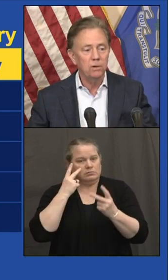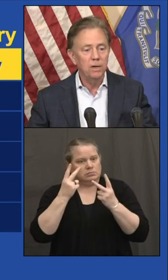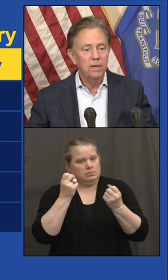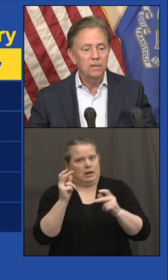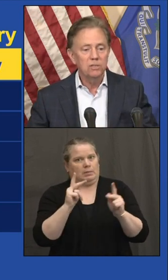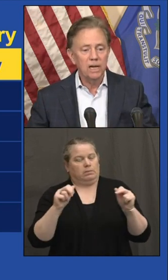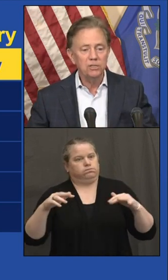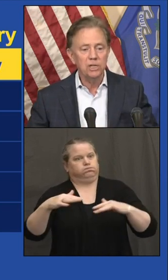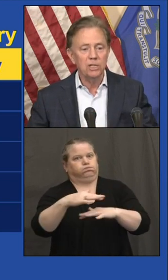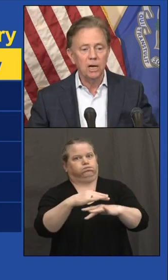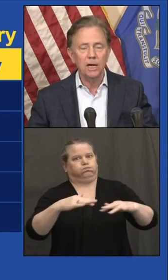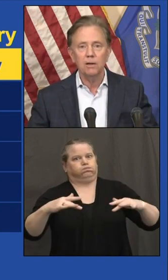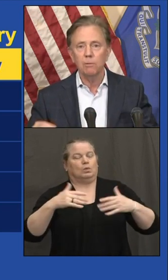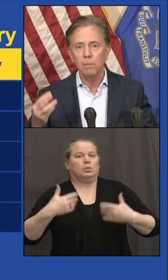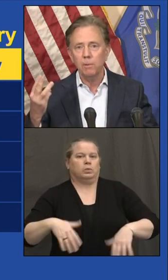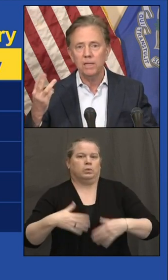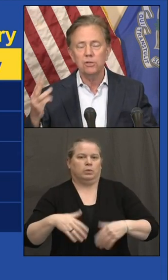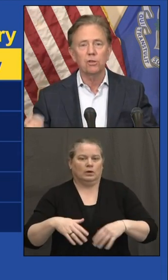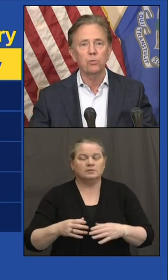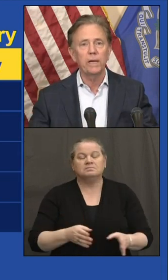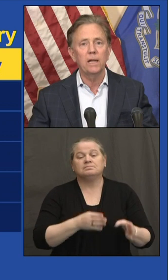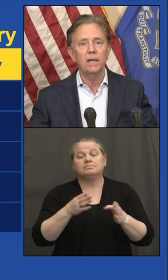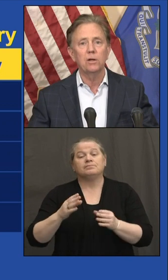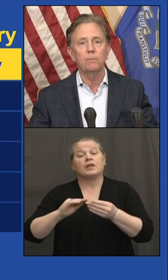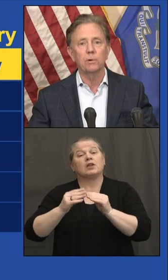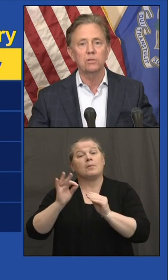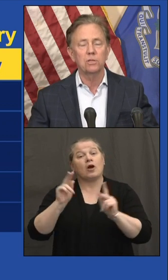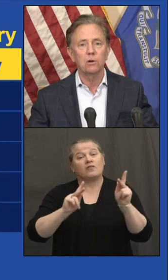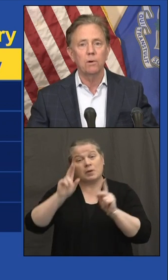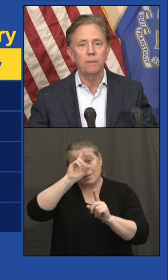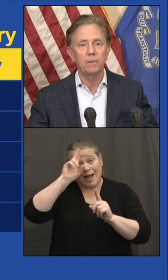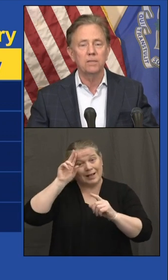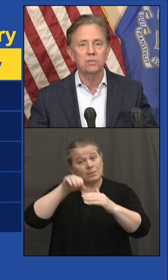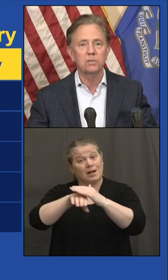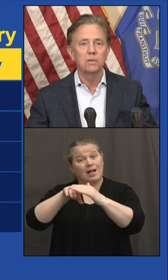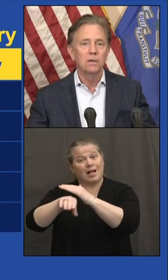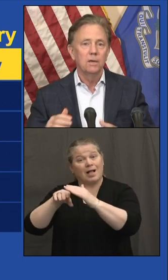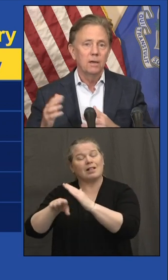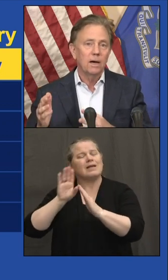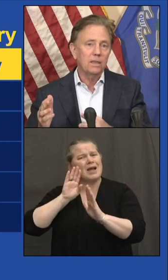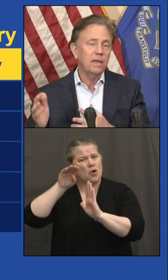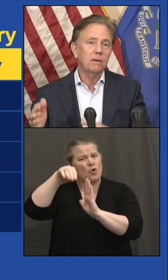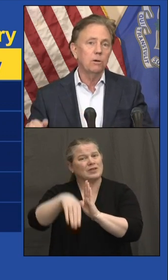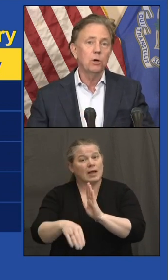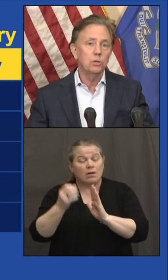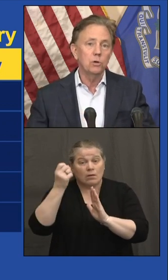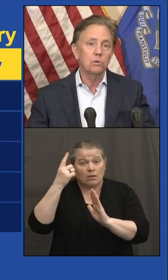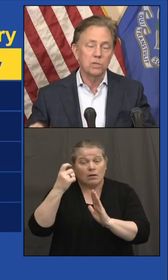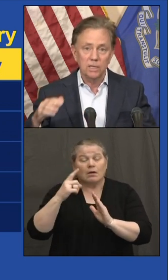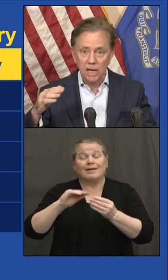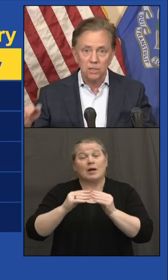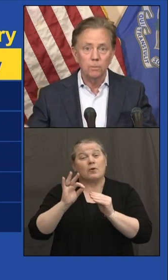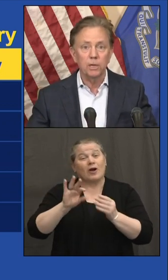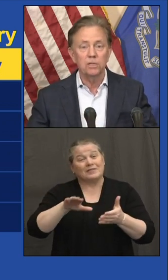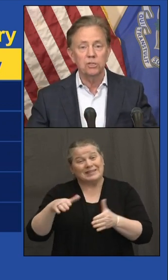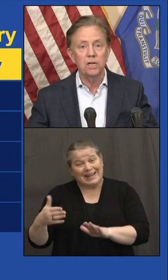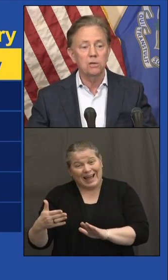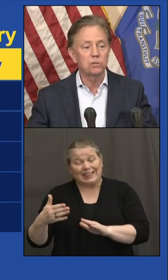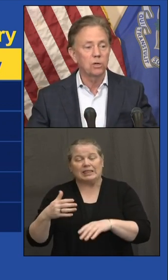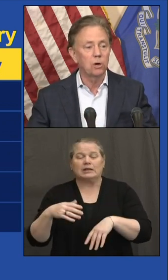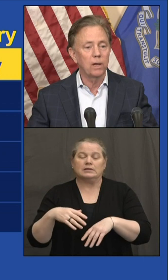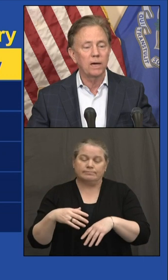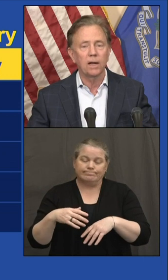down. Deaths at nine. Remember, that's a three-day number. So it's, I think, good news that that number